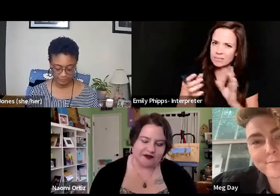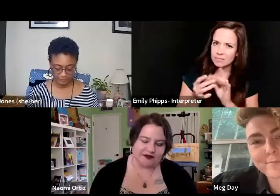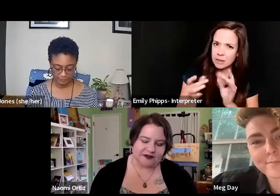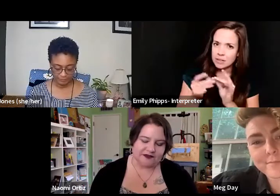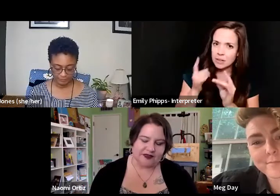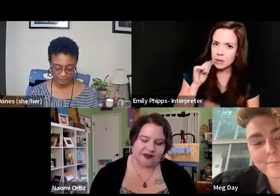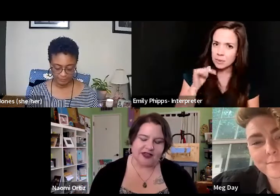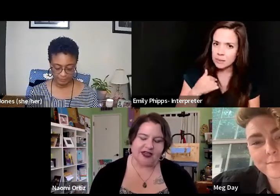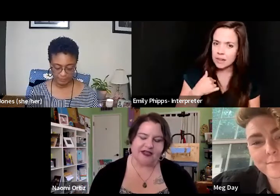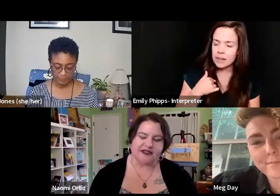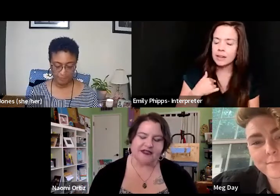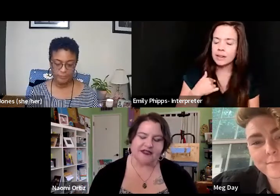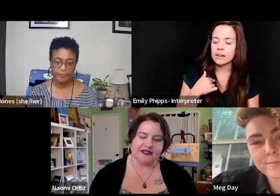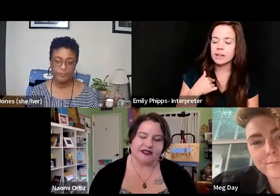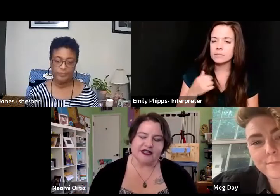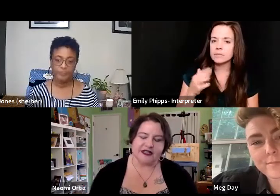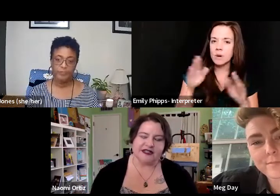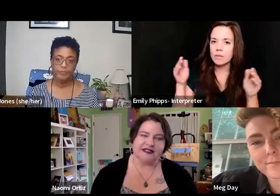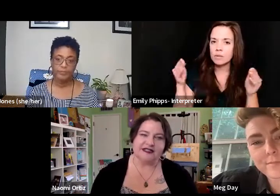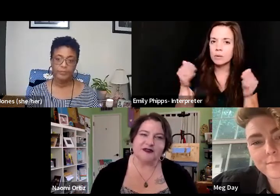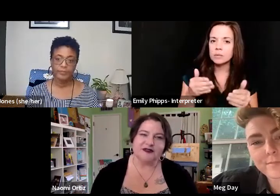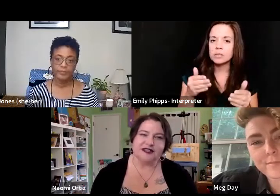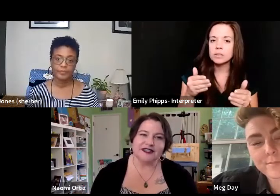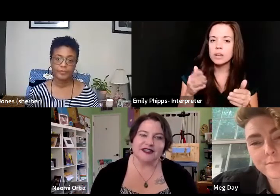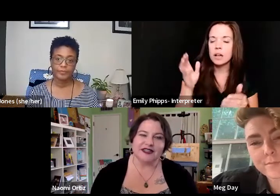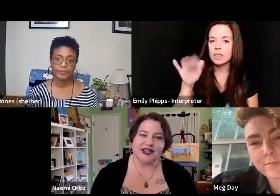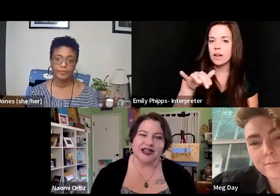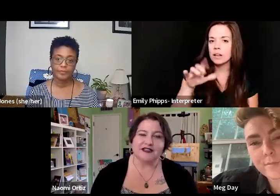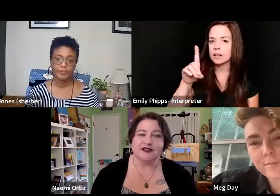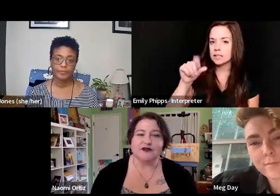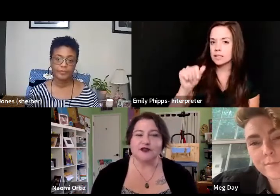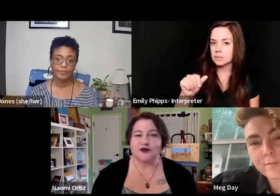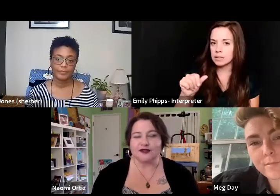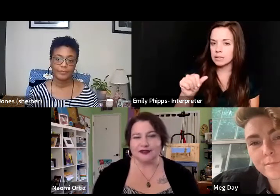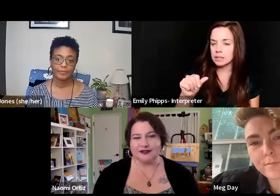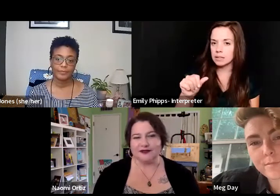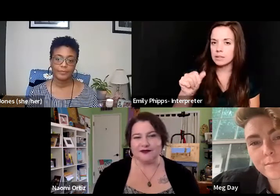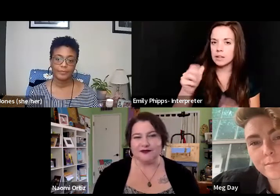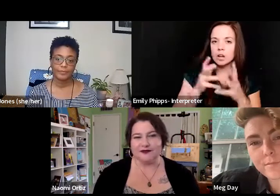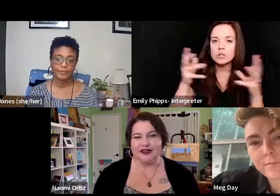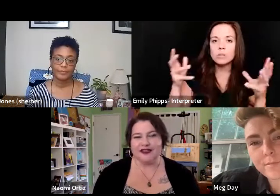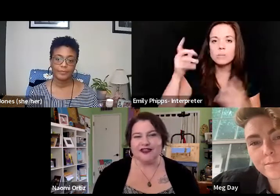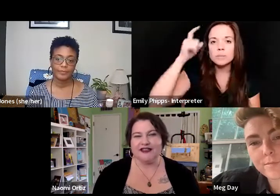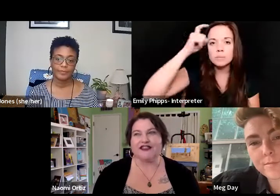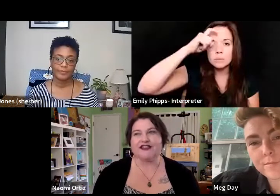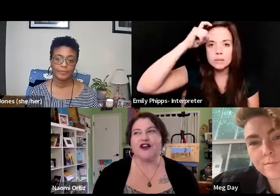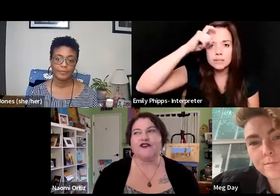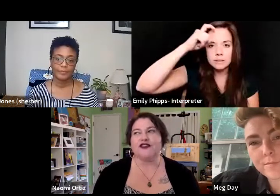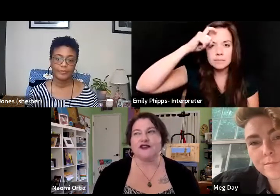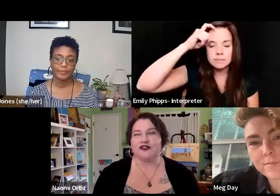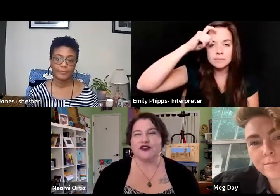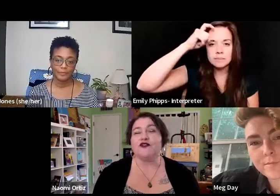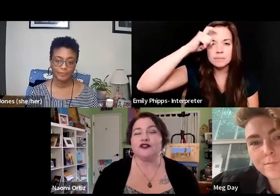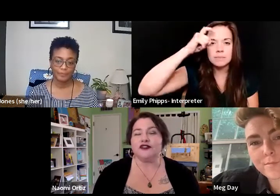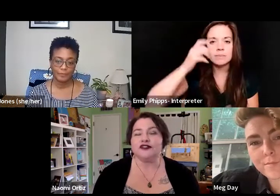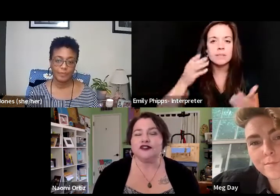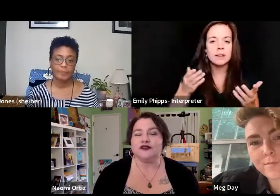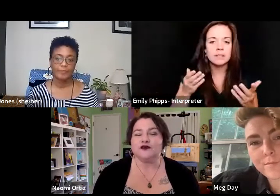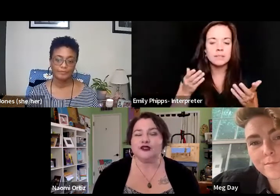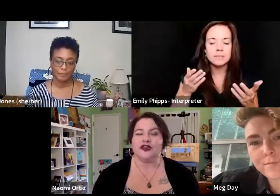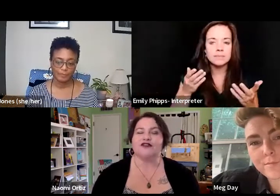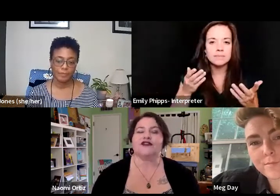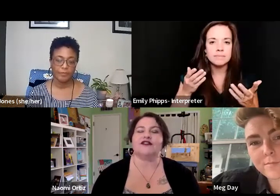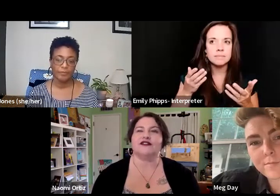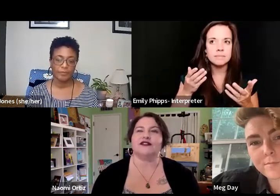around that disability has so much wisdom that is often overlooked